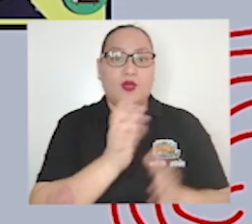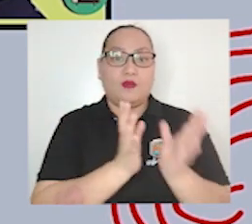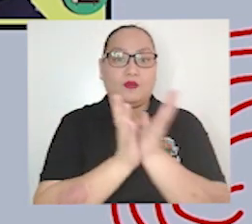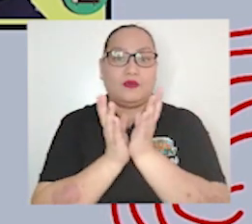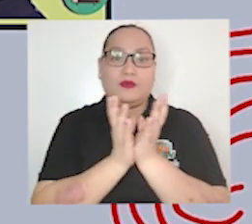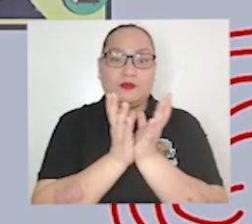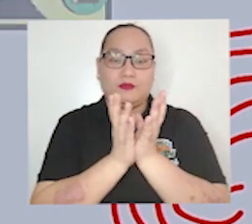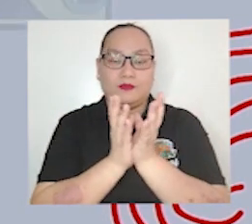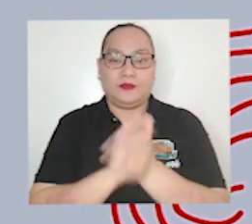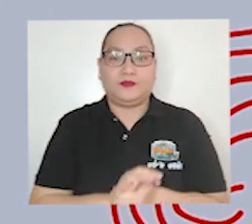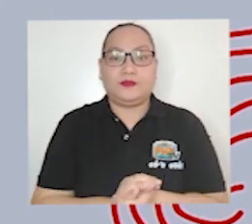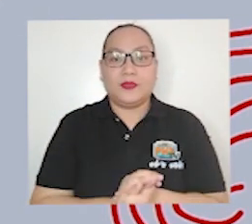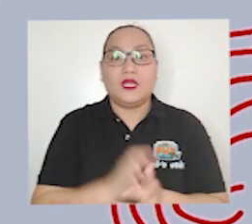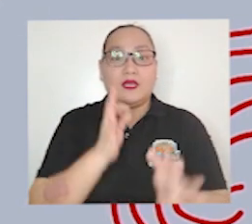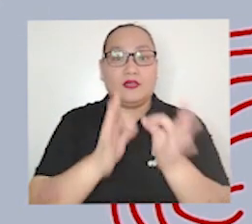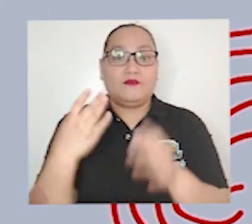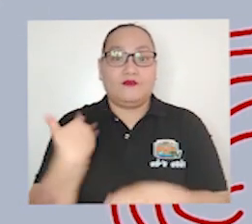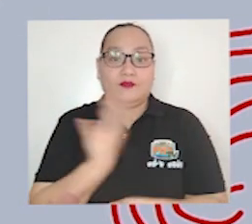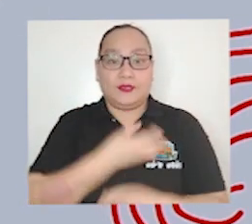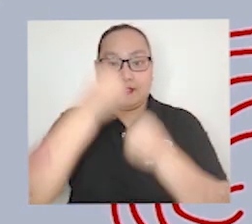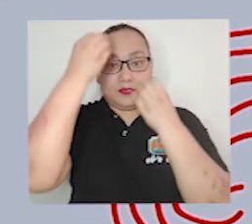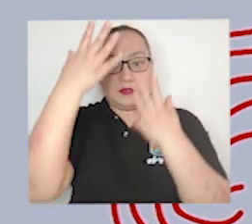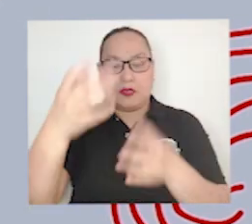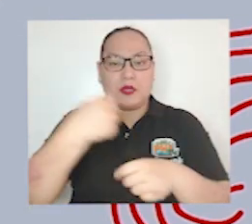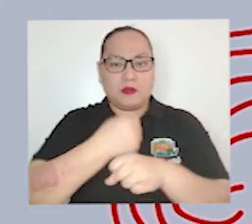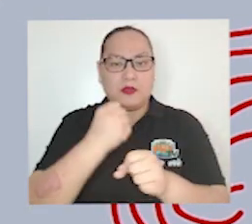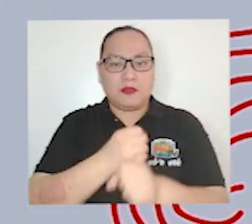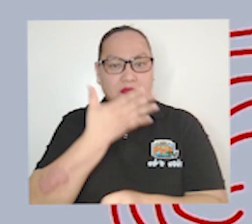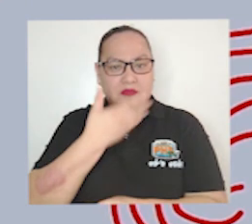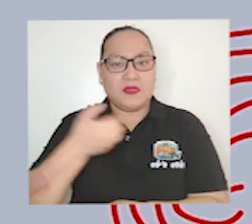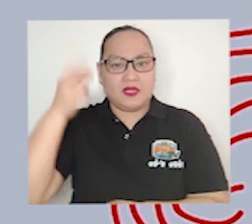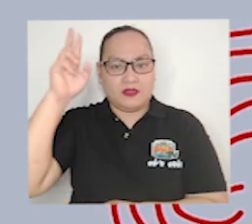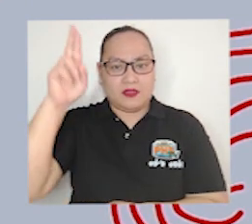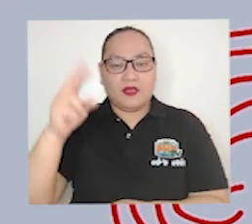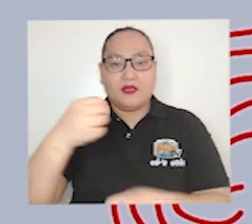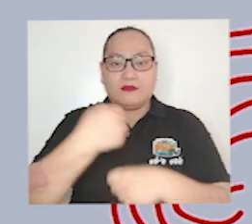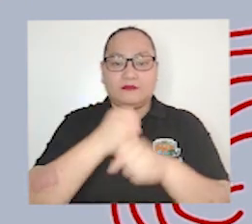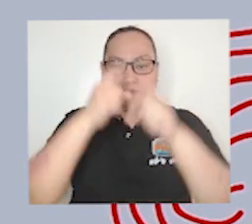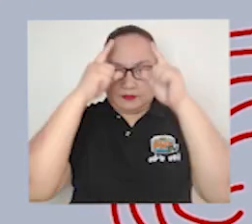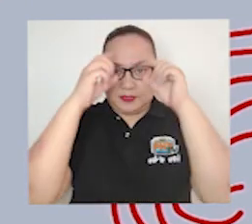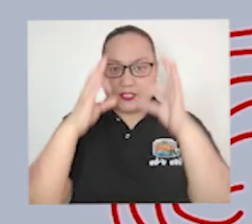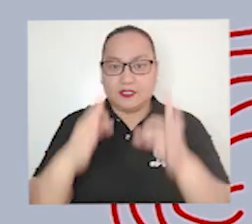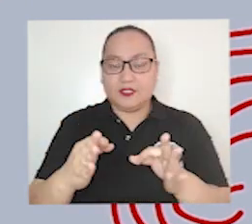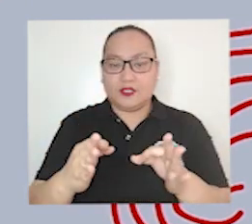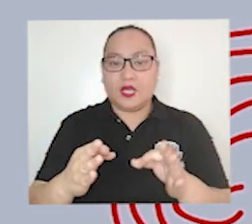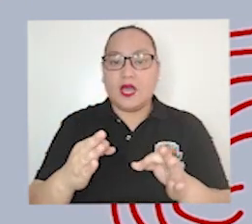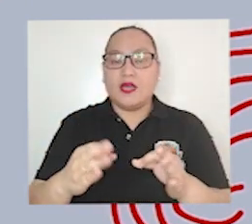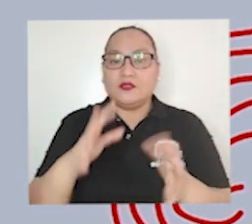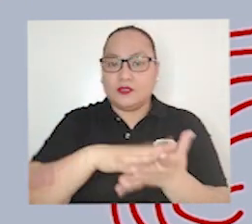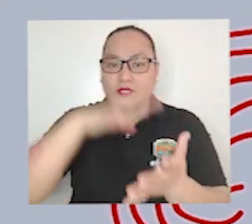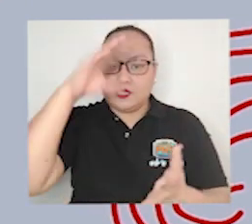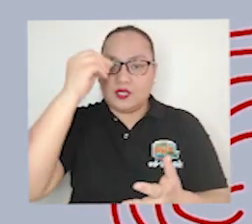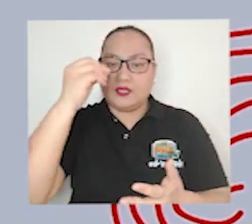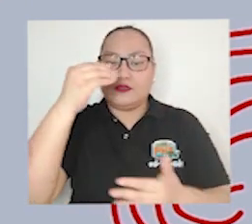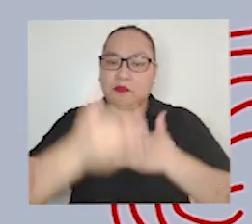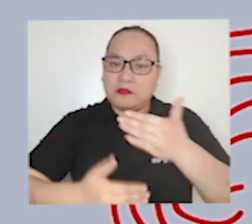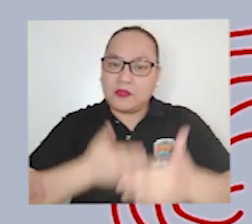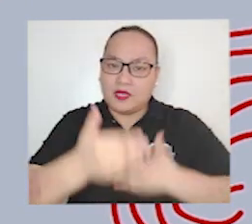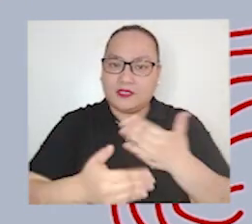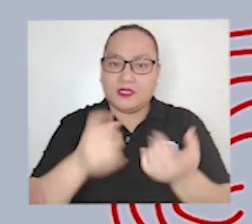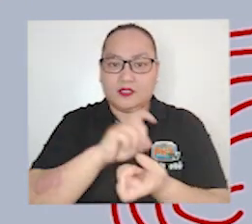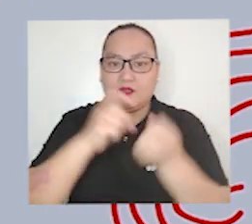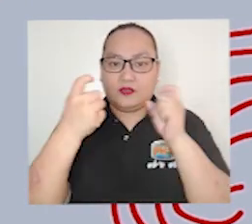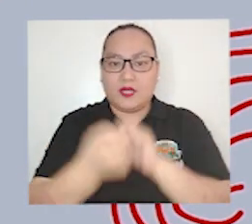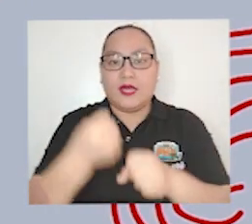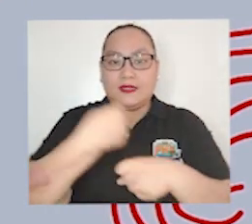community When we are informed we make better decisions as we learn the process of change that makes